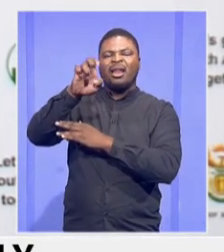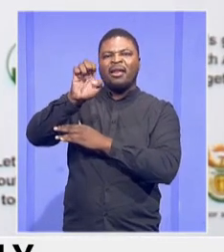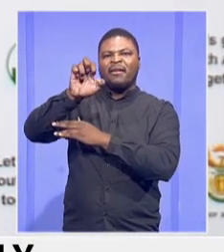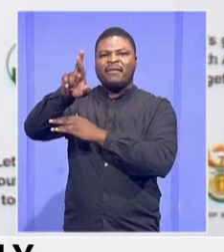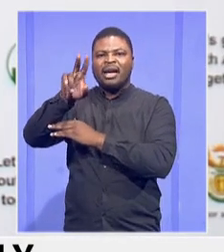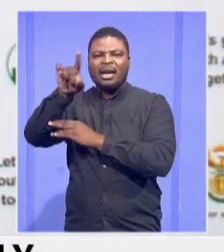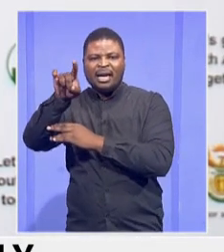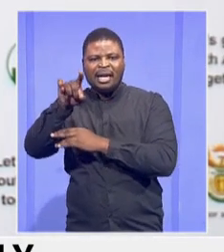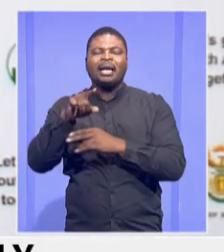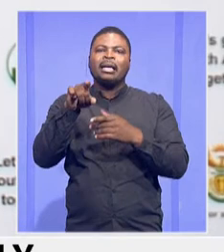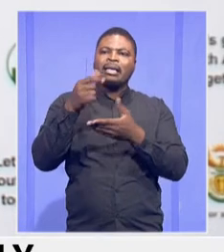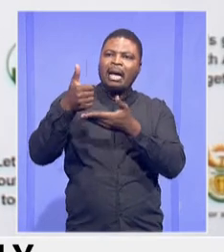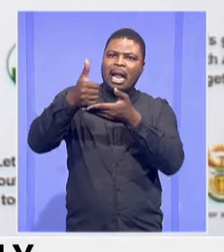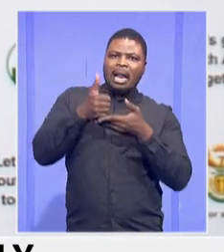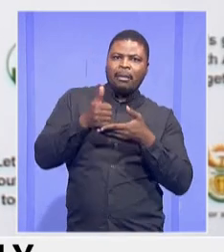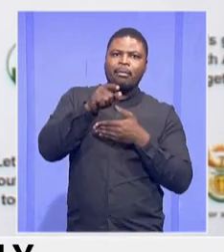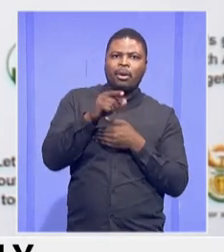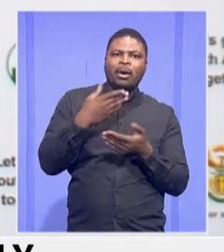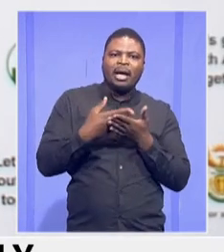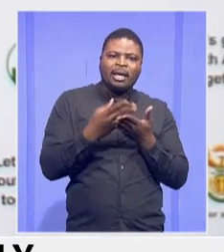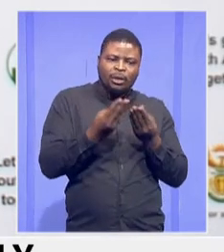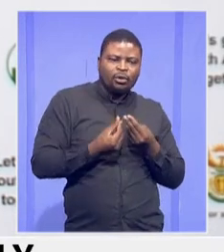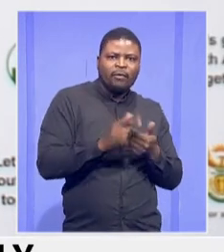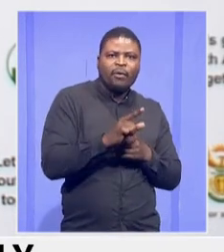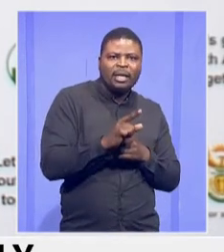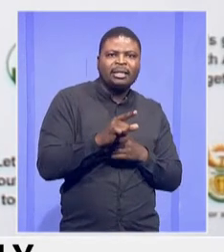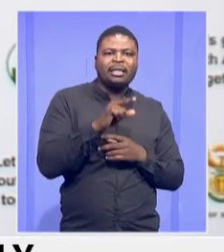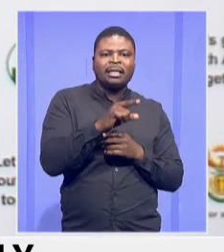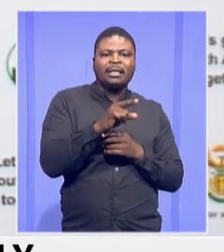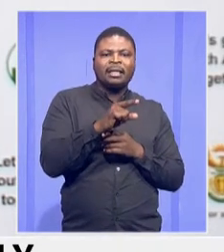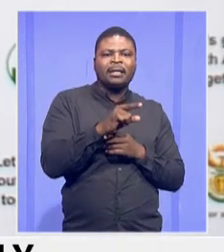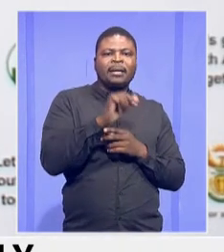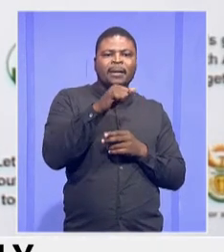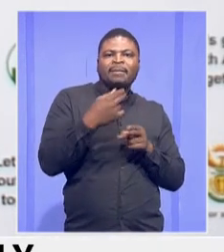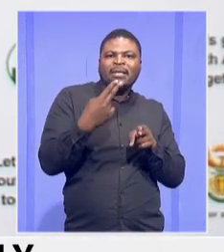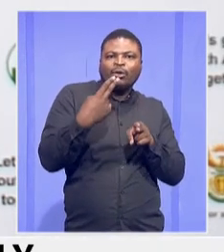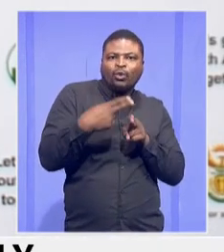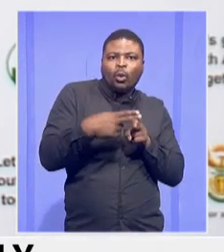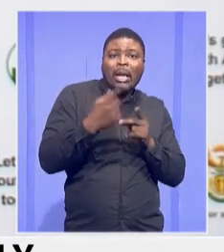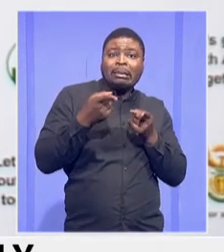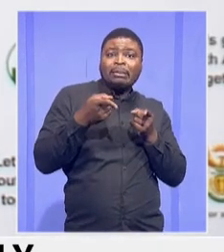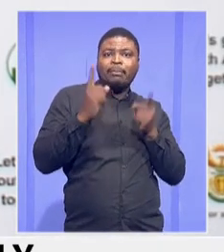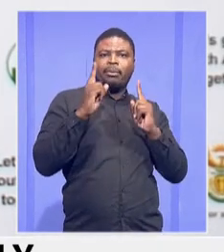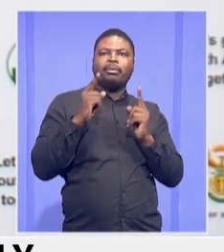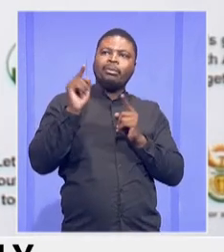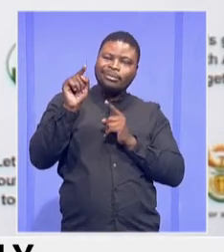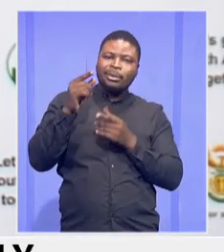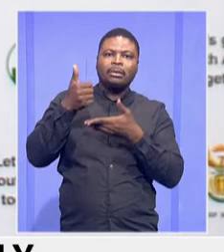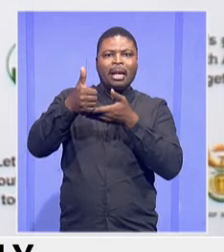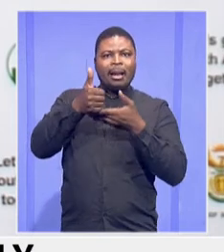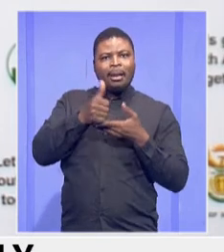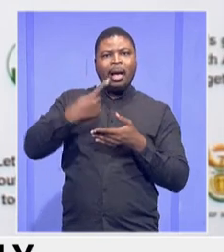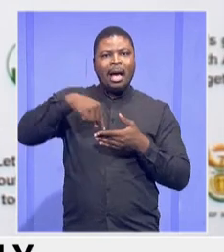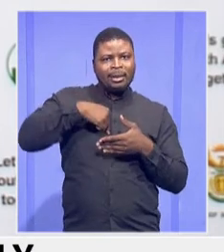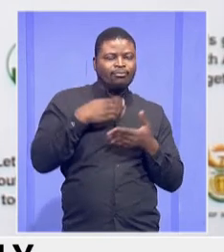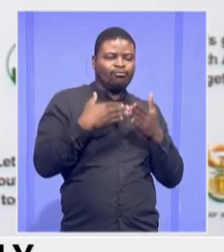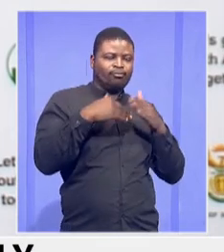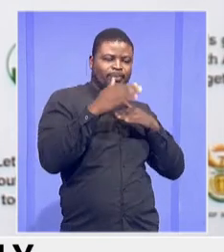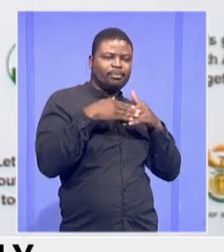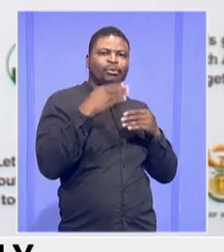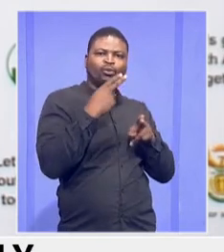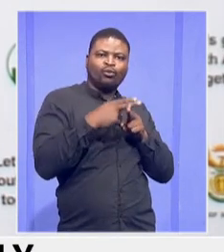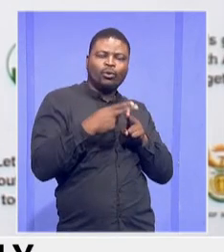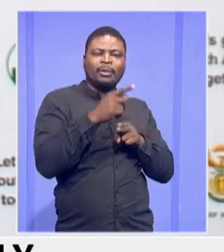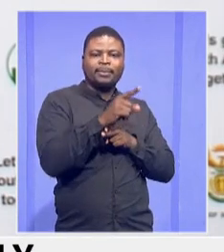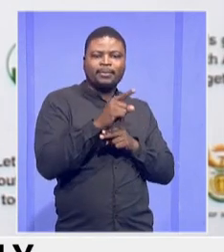us deal particularly with pit latrins that are dangerous and inappropriate. The